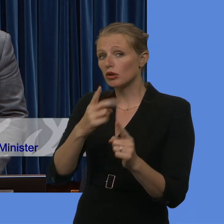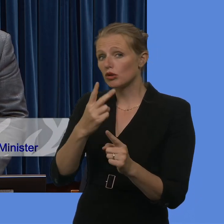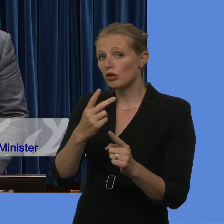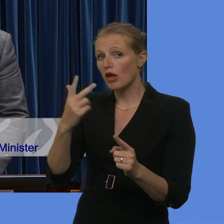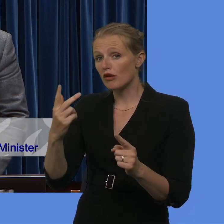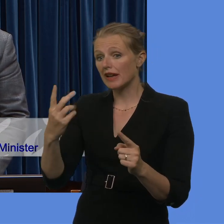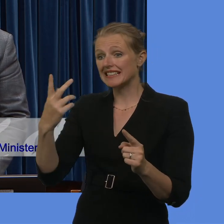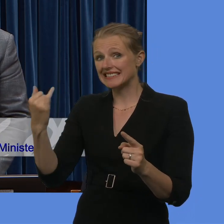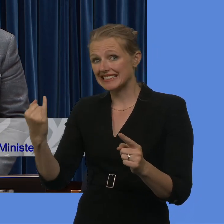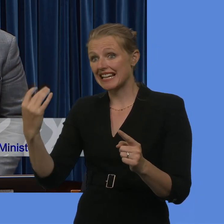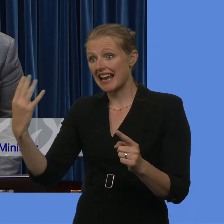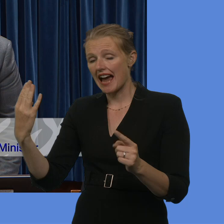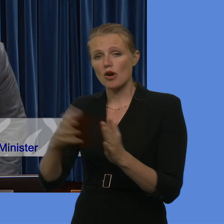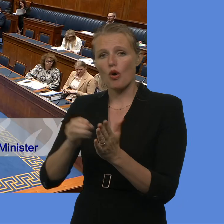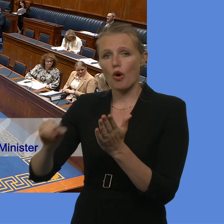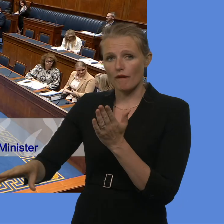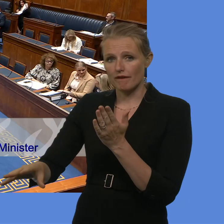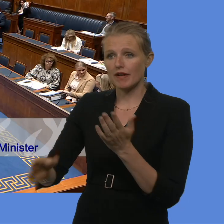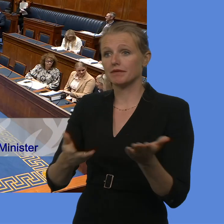9 have been withdrawn, I call Kate Nicholl.